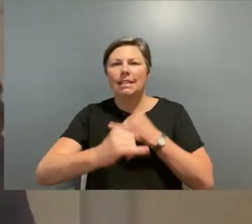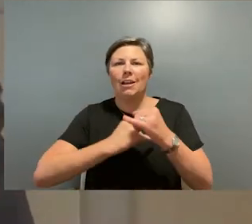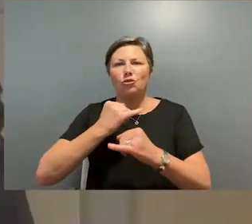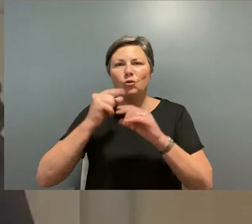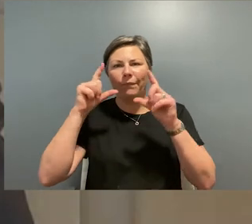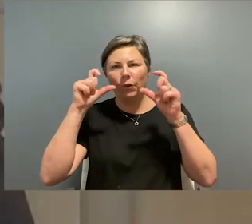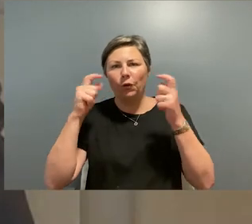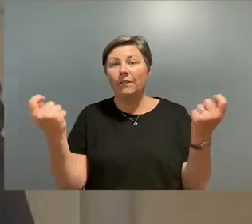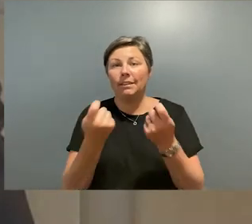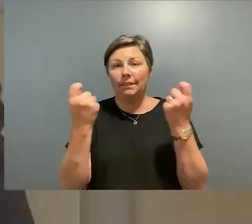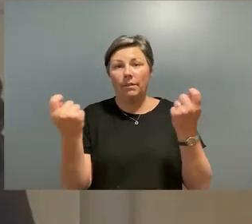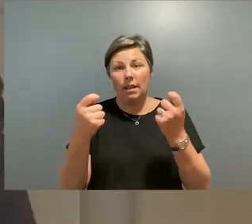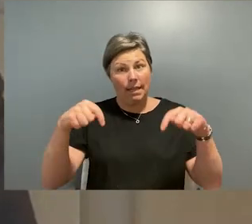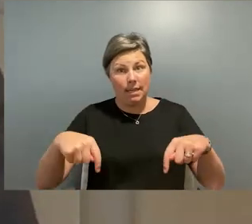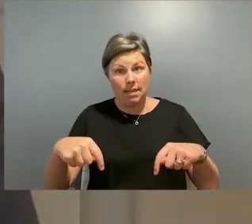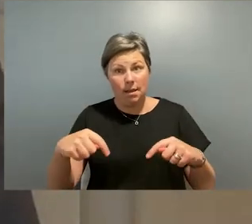festival to melbourne